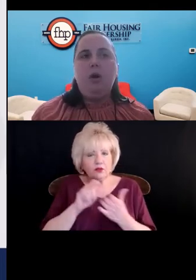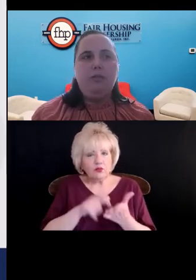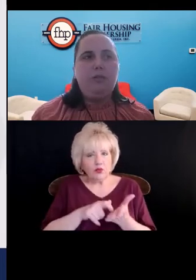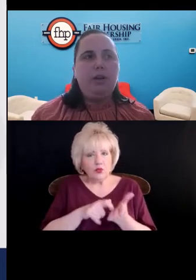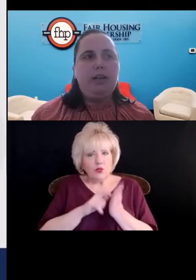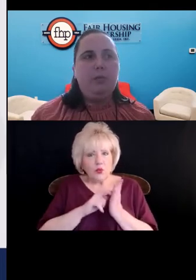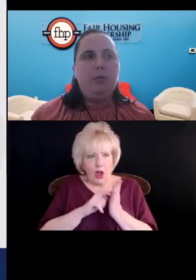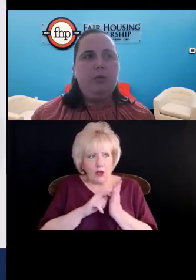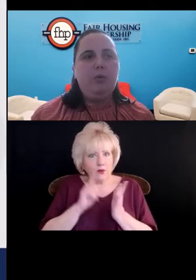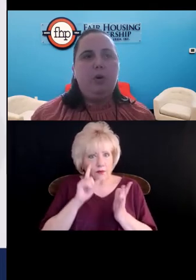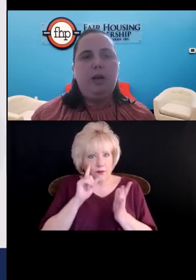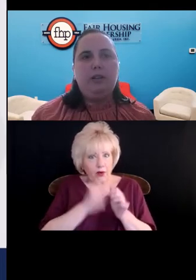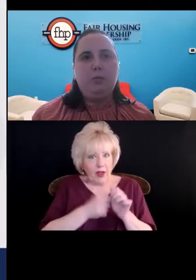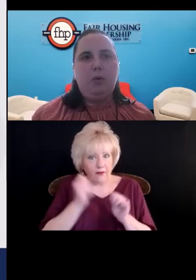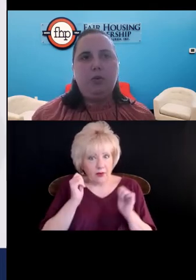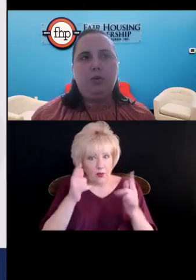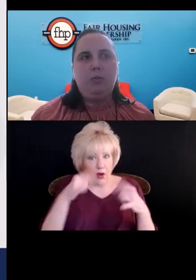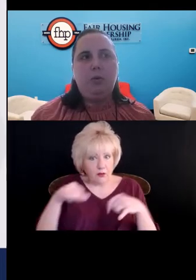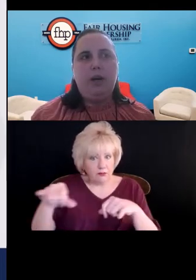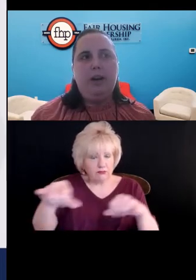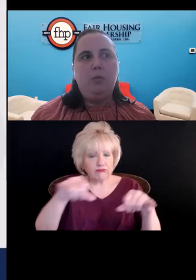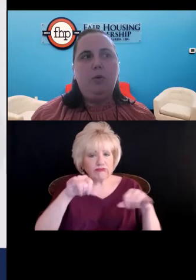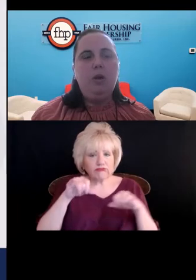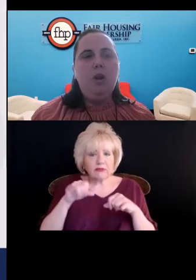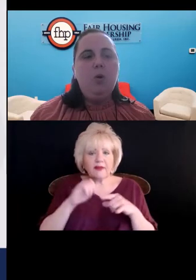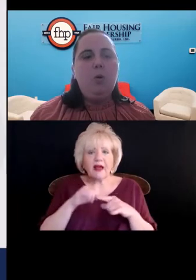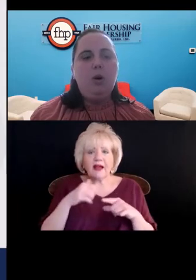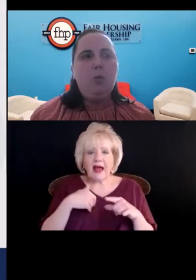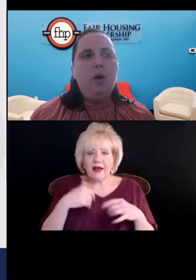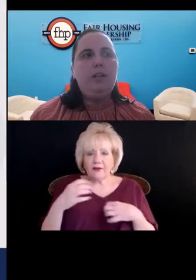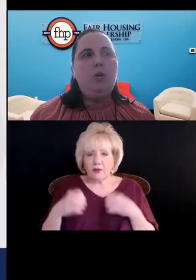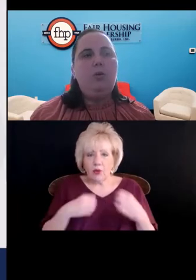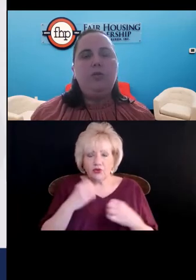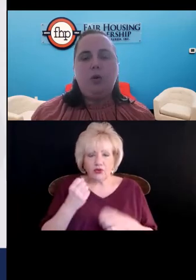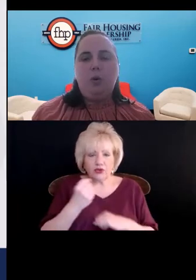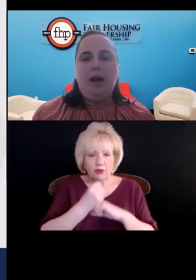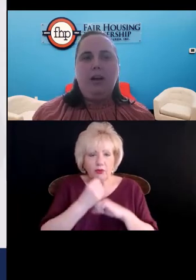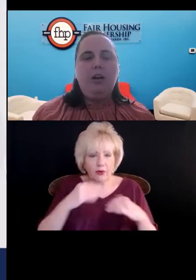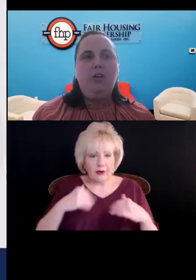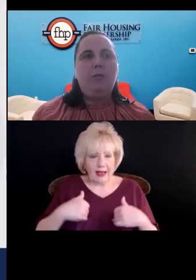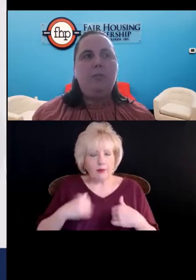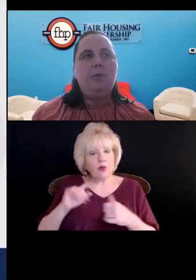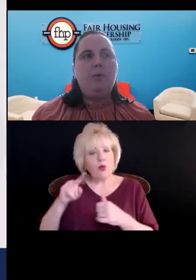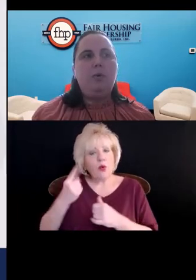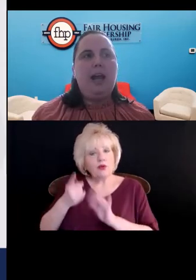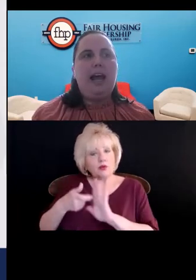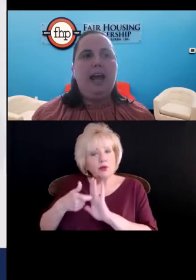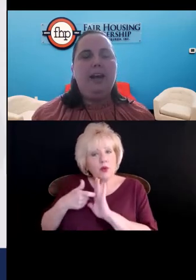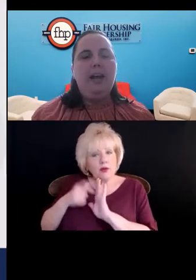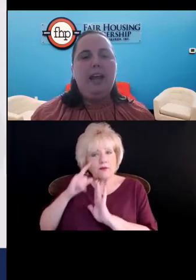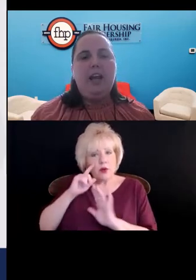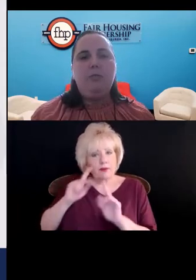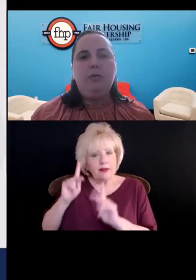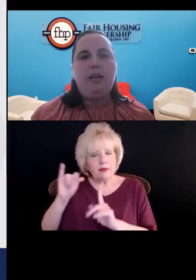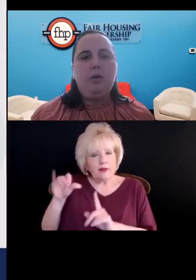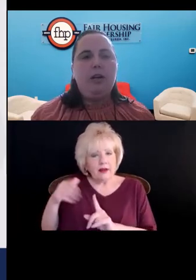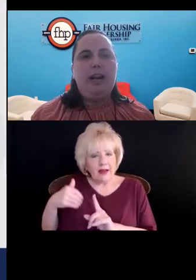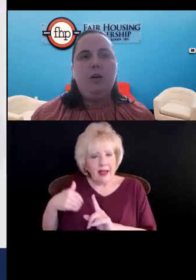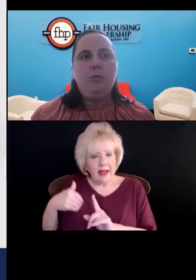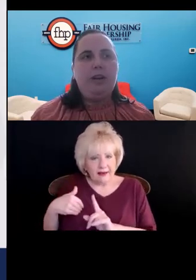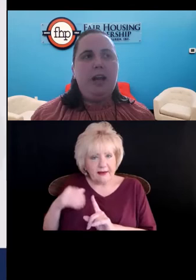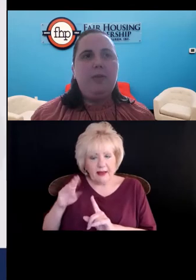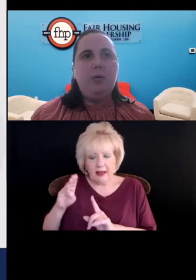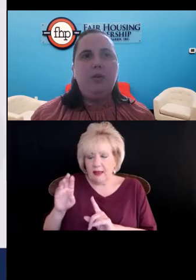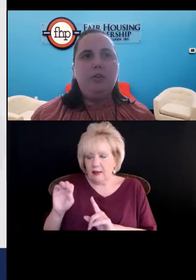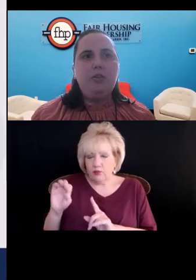everyone, for example, who requests an emotional support animal? Or was it only required of people who had a breed or